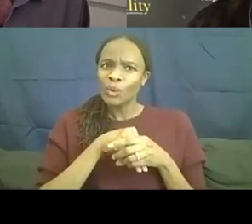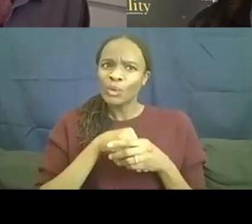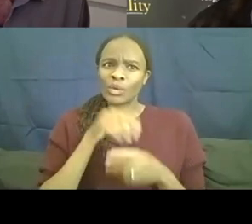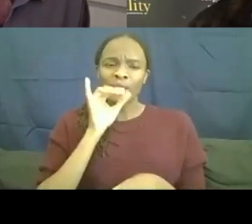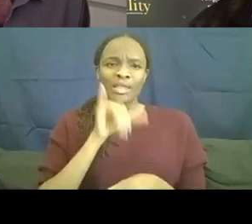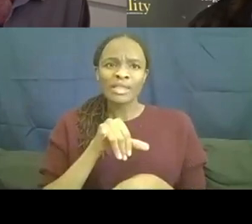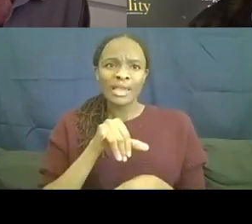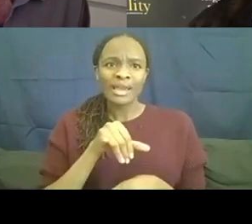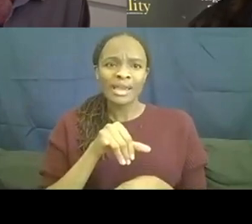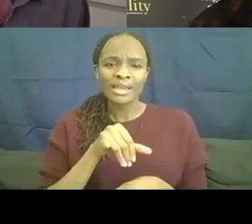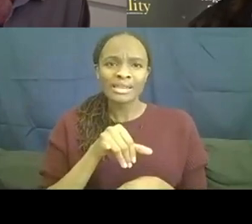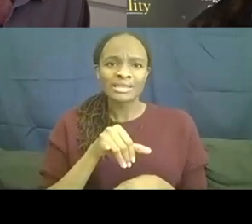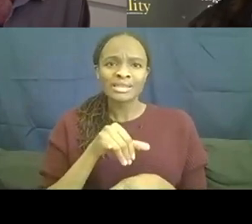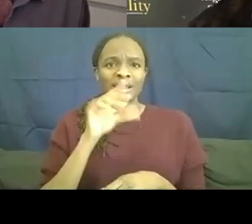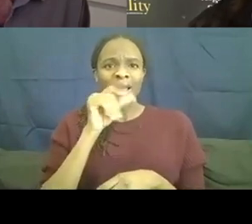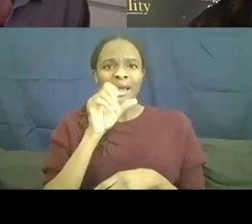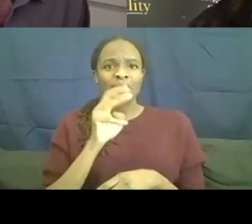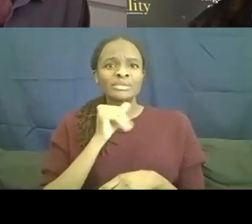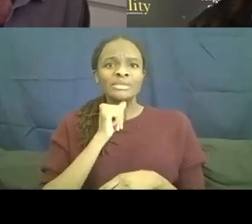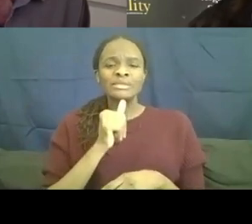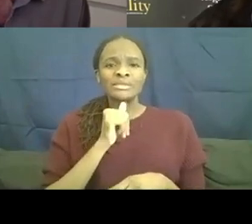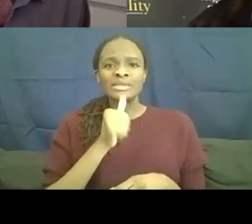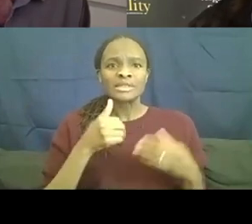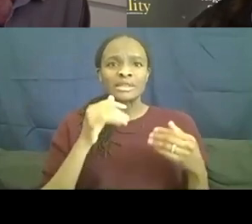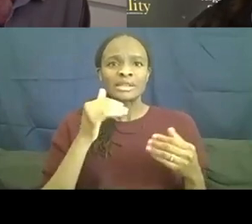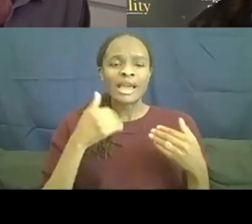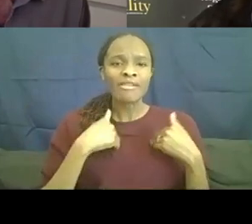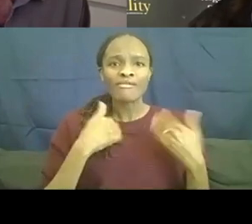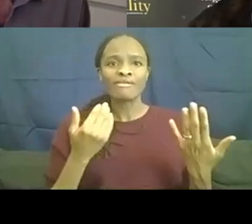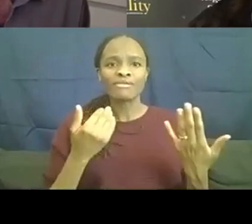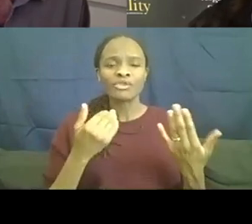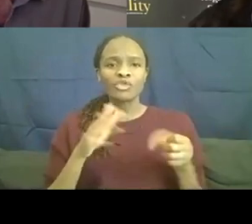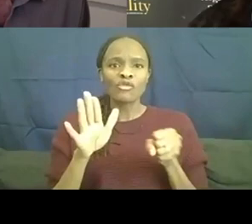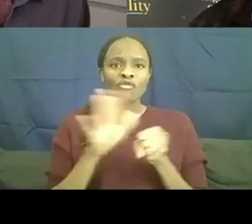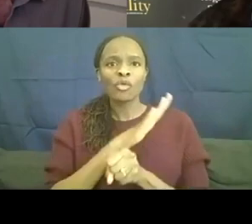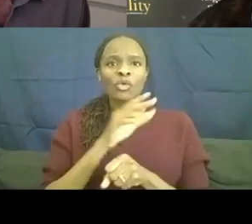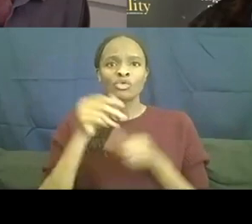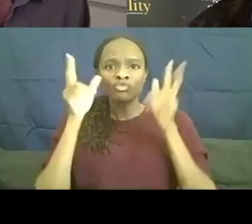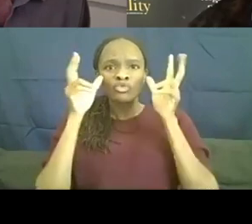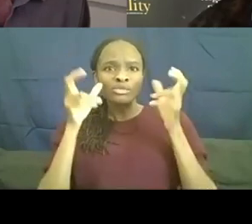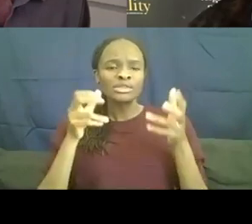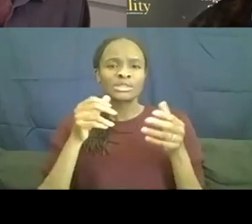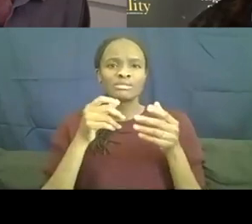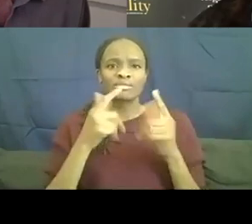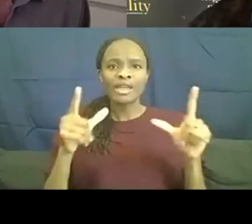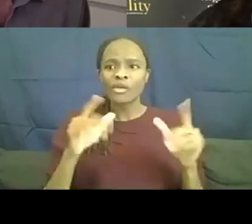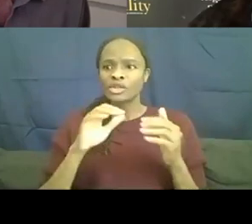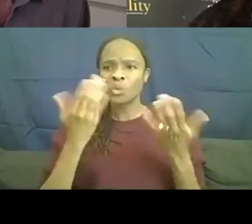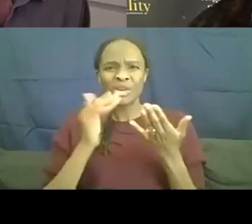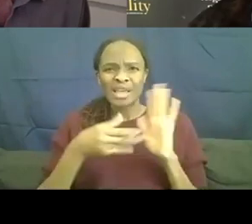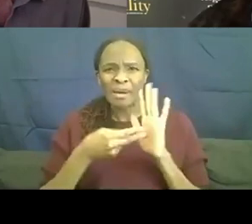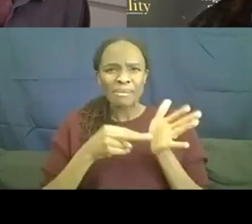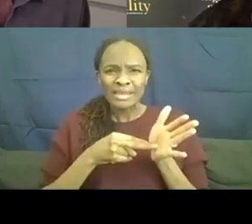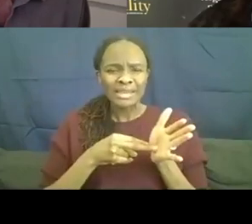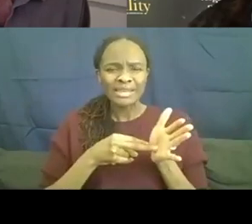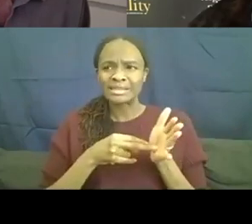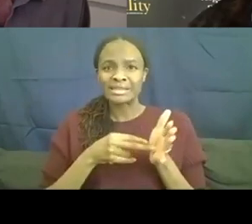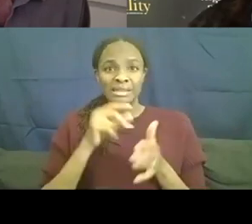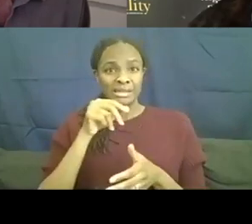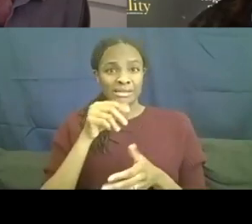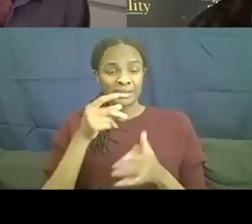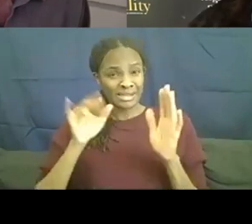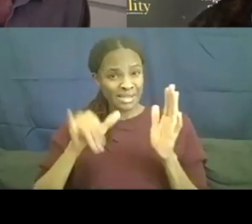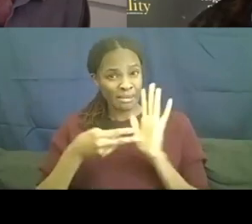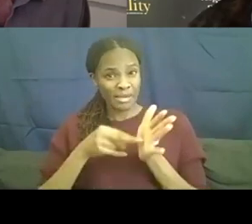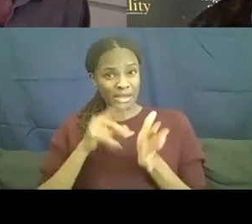language. And what does that mean? And how do we facilitate that? And does he need to have somebody sitting next to him to help